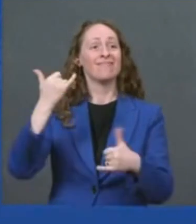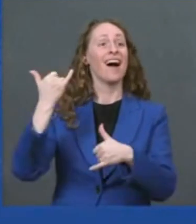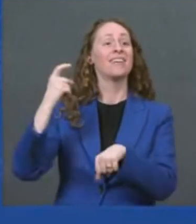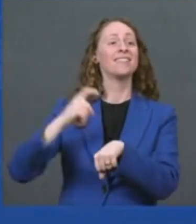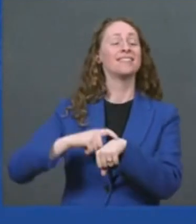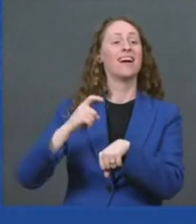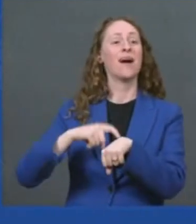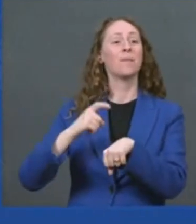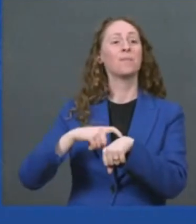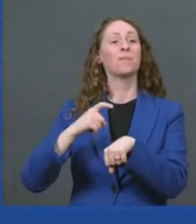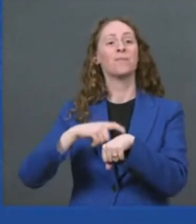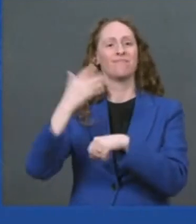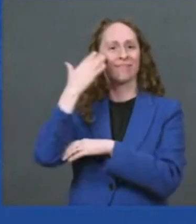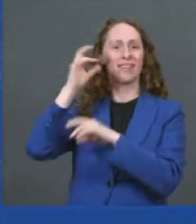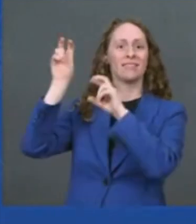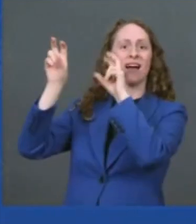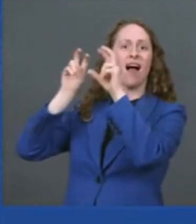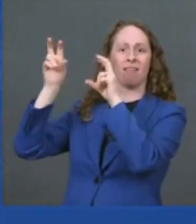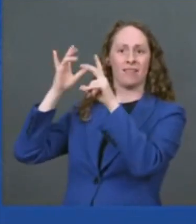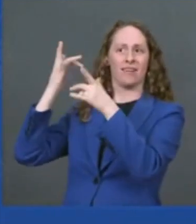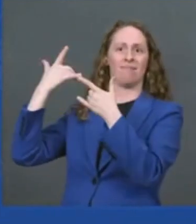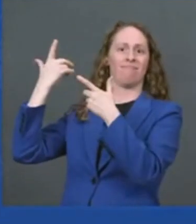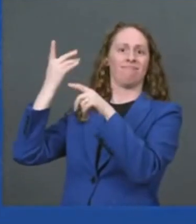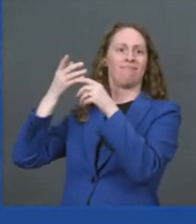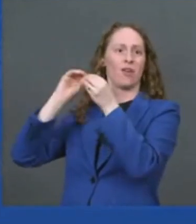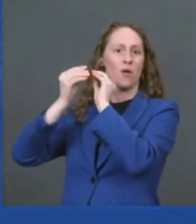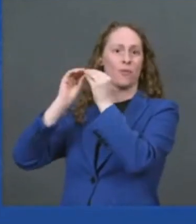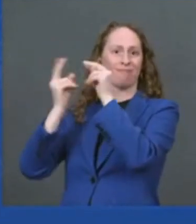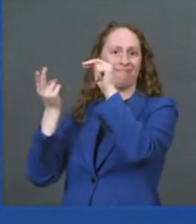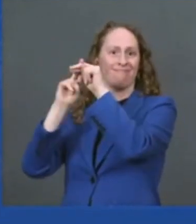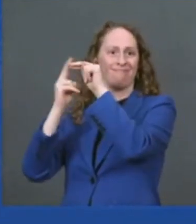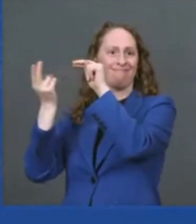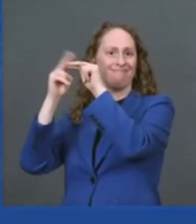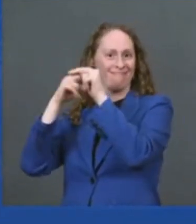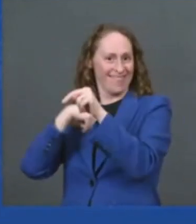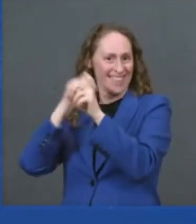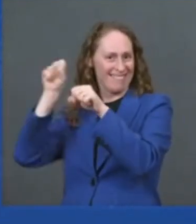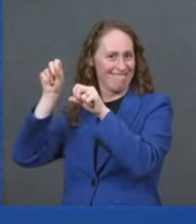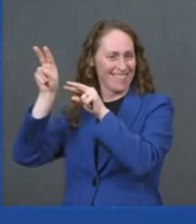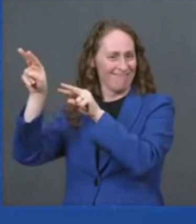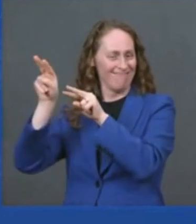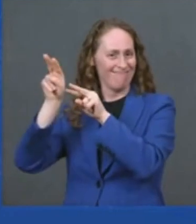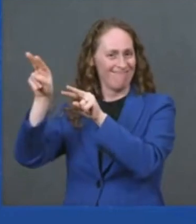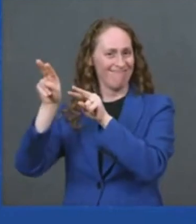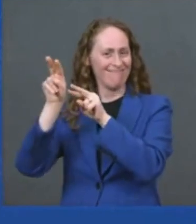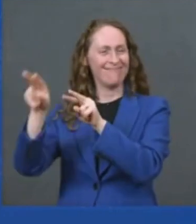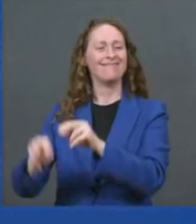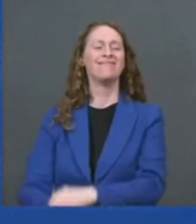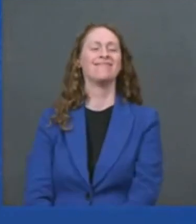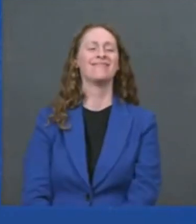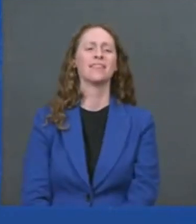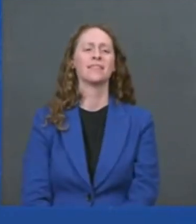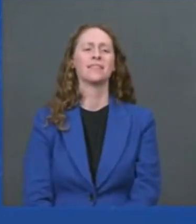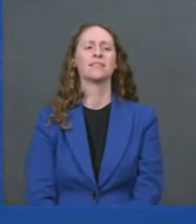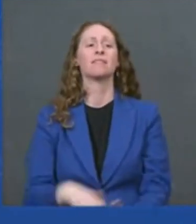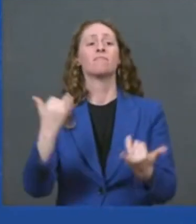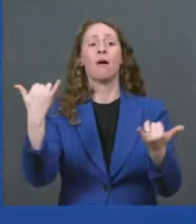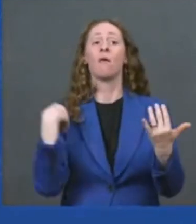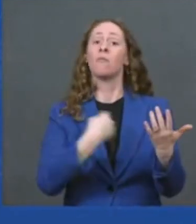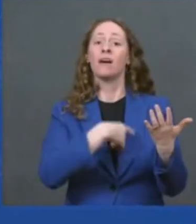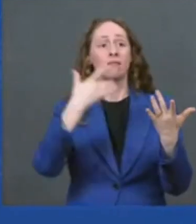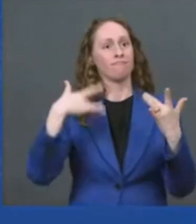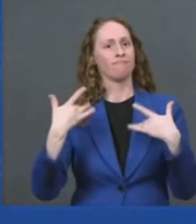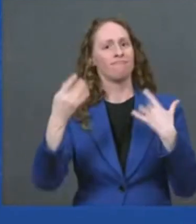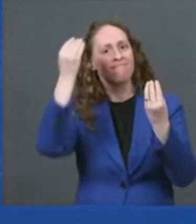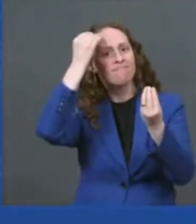have this opportunity to share tritium's u.s manufacturing plans with the american people tritium is a